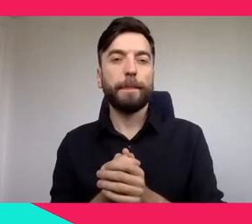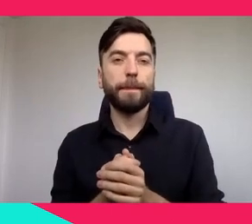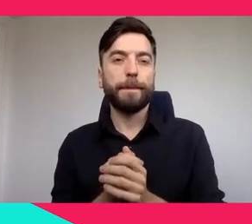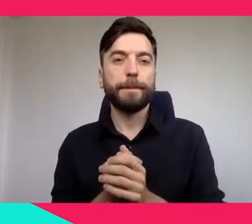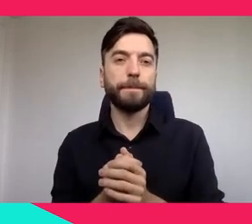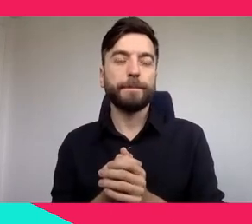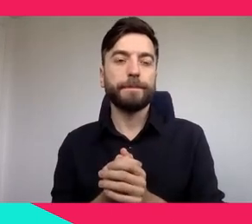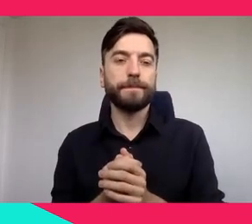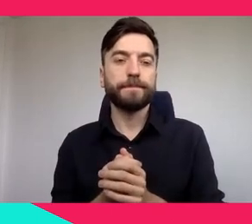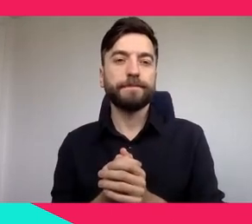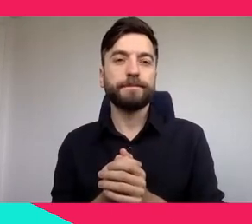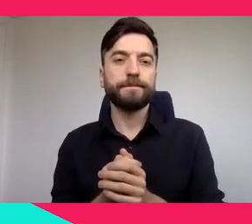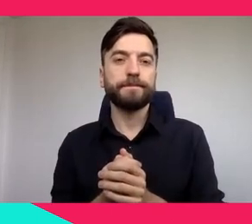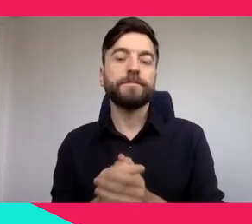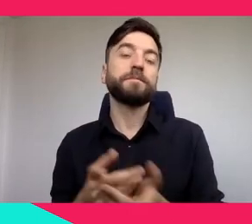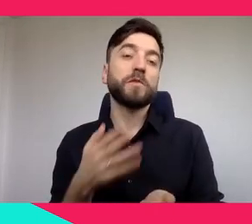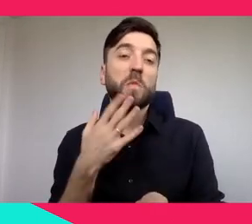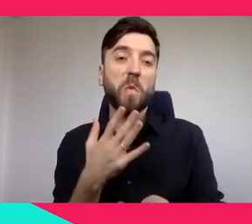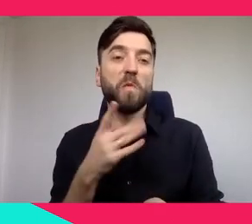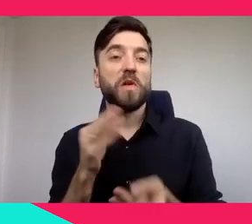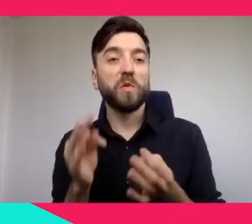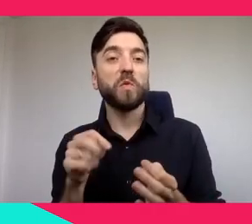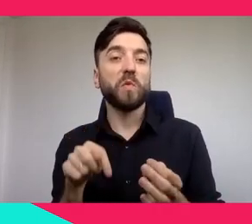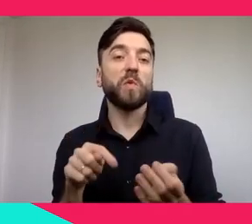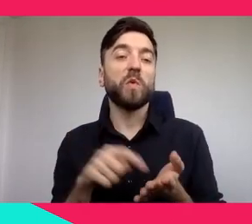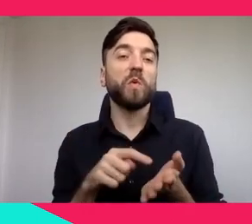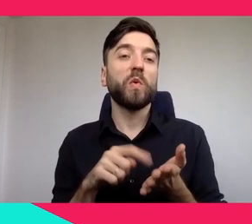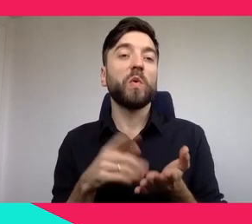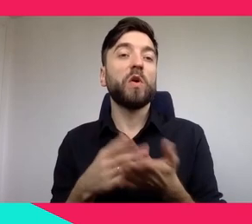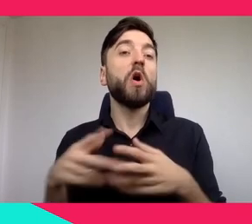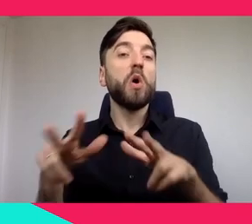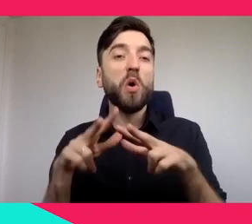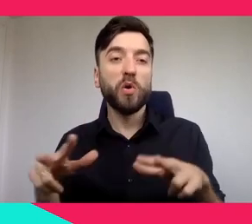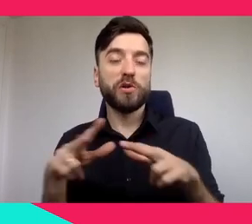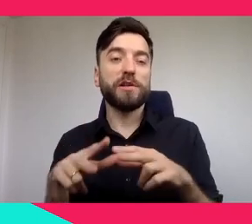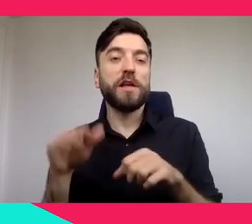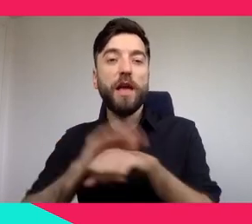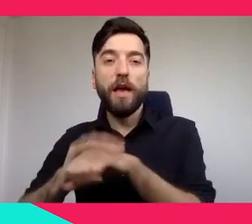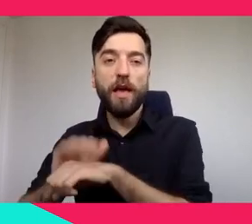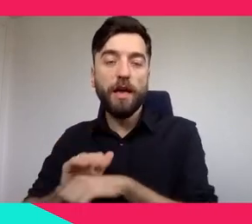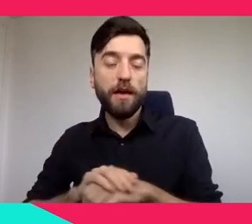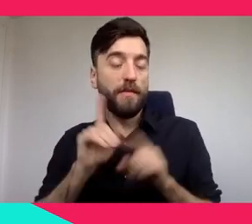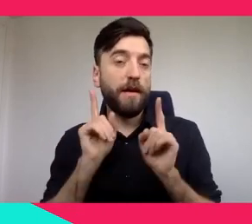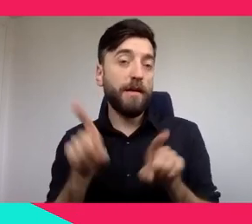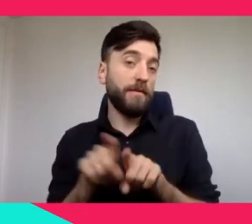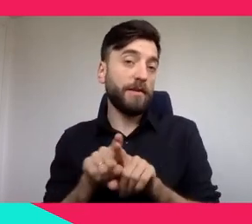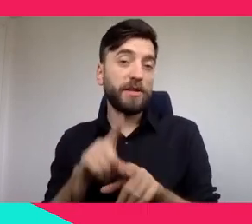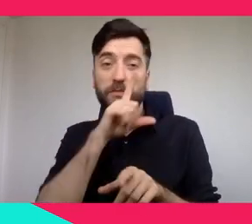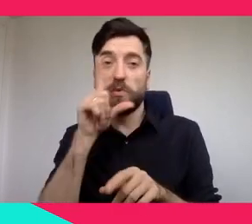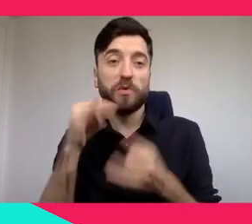loved ones or remotely through social networks. So social really has to be developed in cultural institutions.